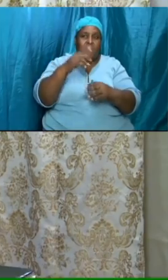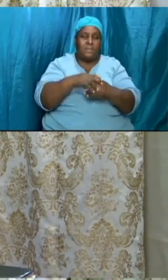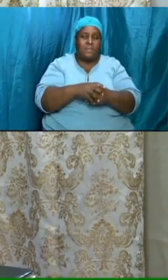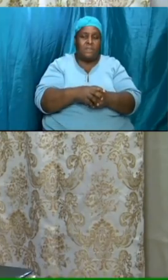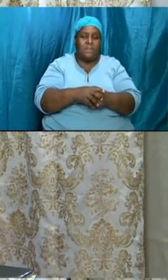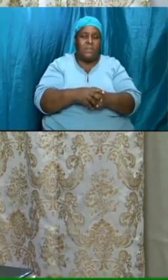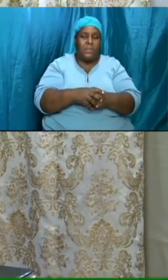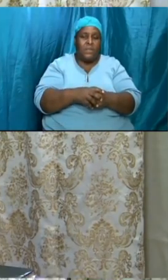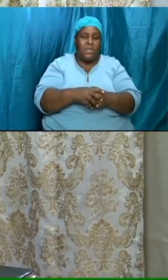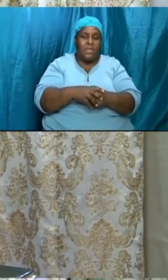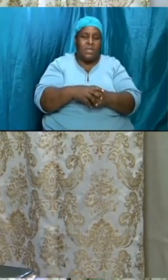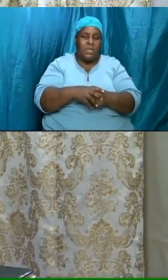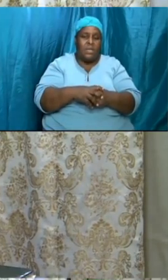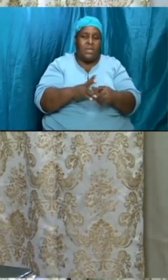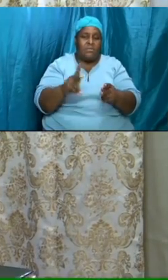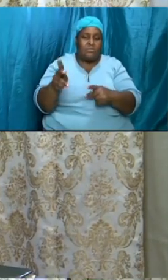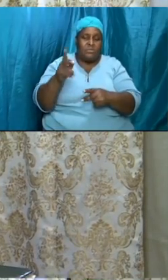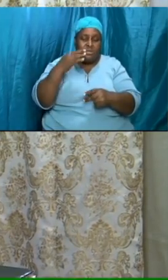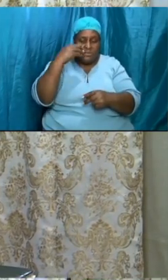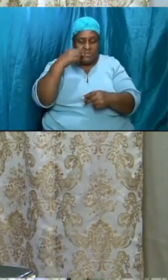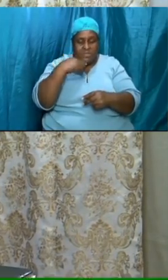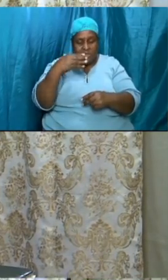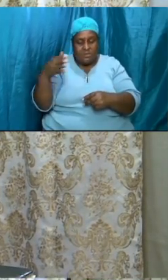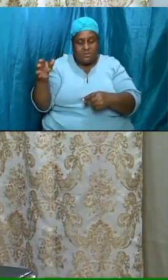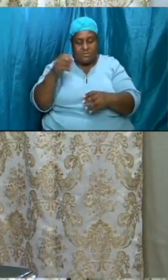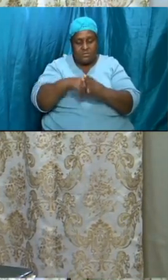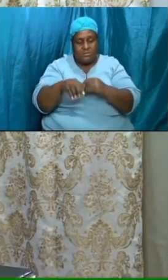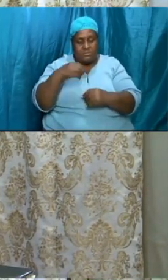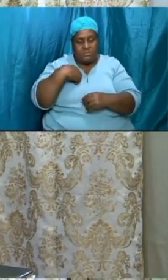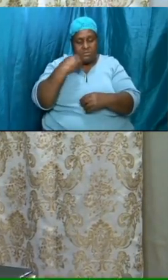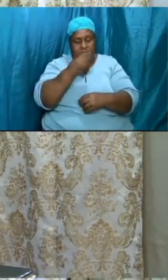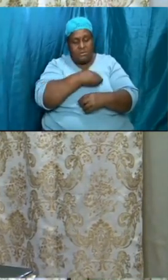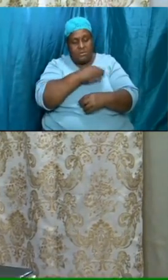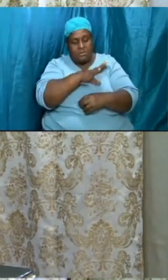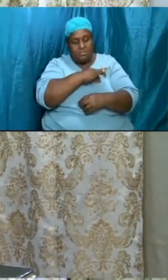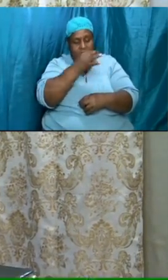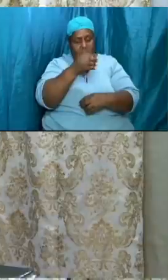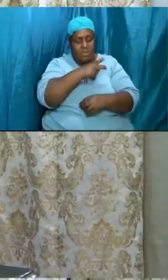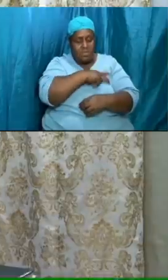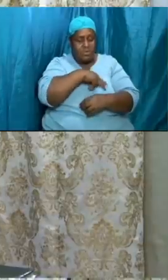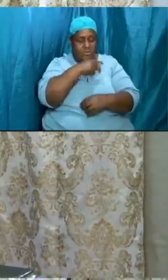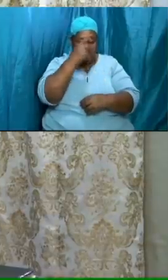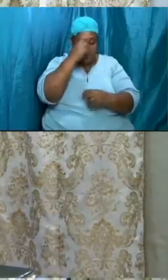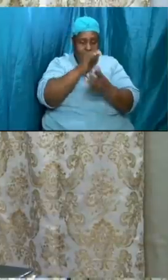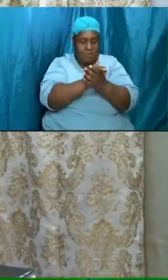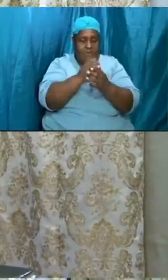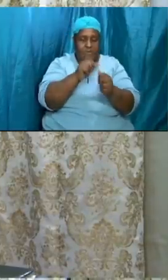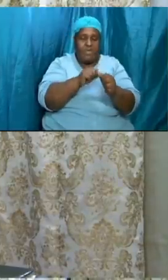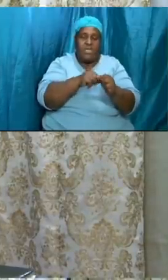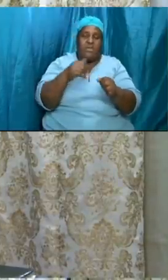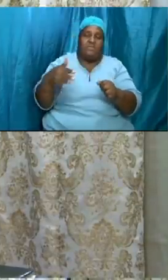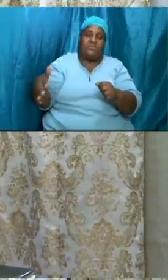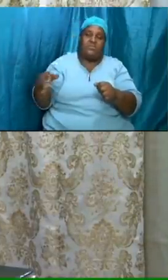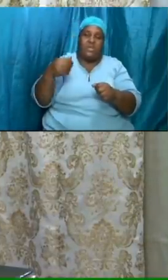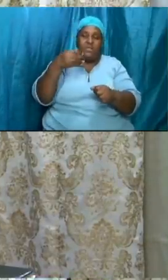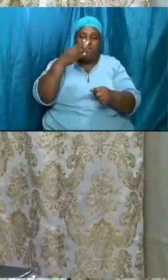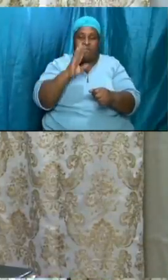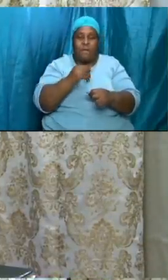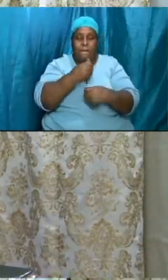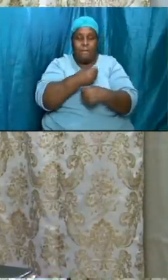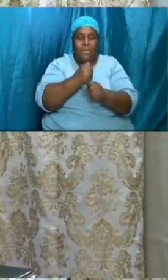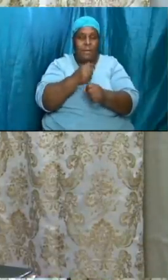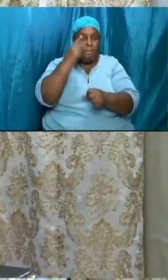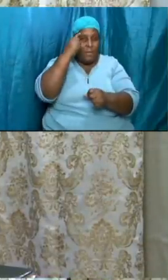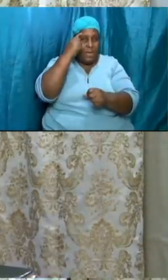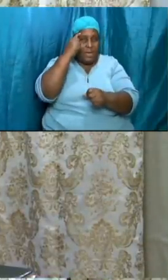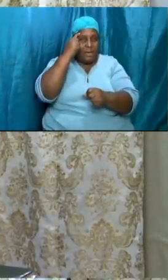some things into our spirit i personally believe that every child of god if we make our minds up we